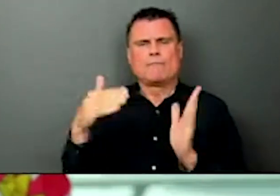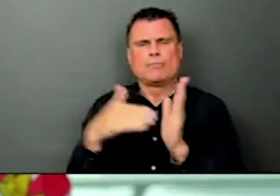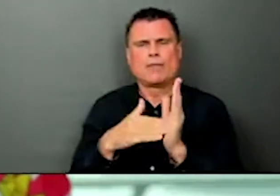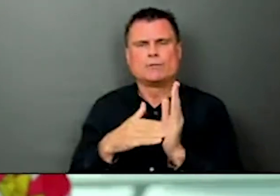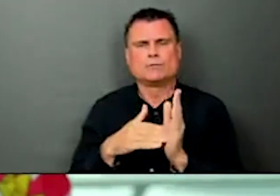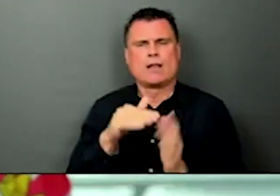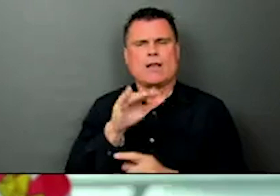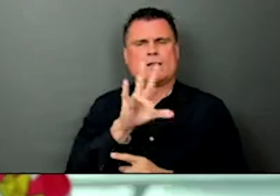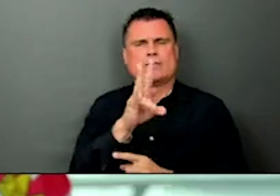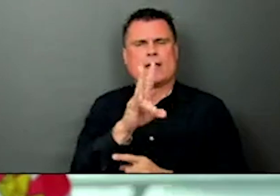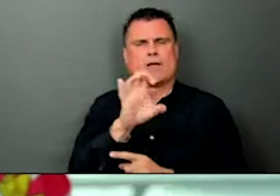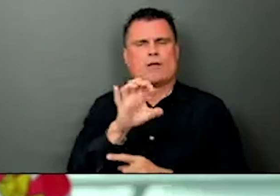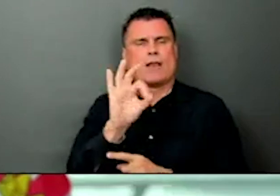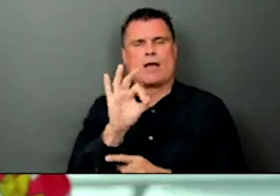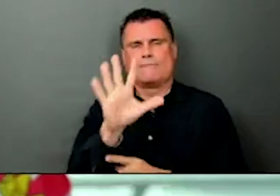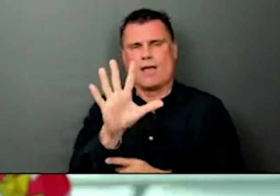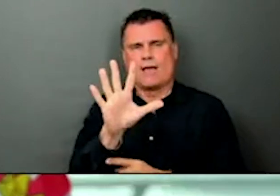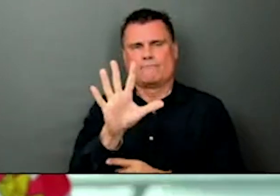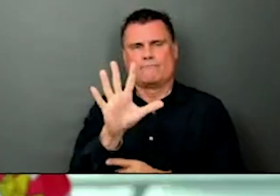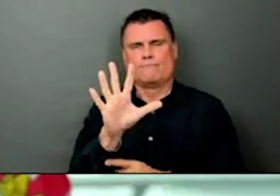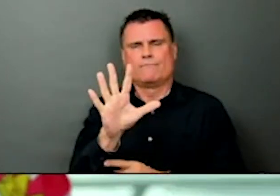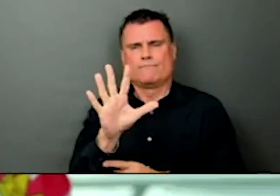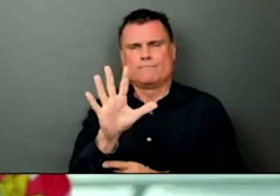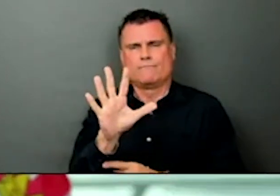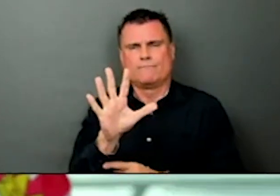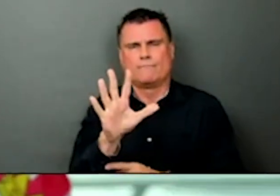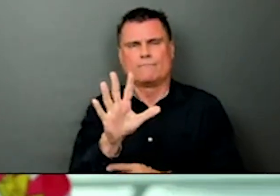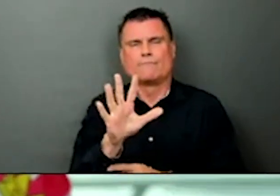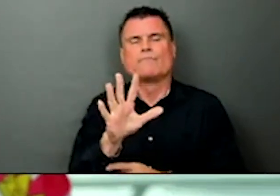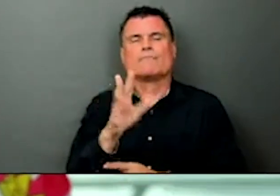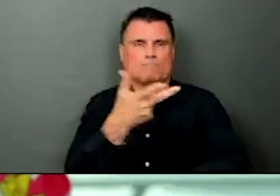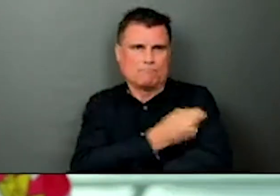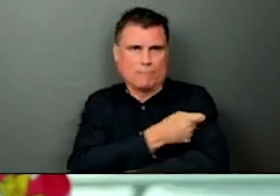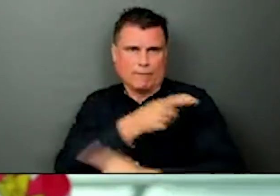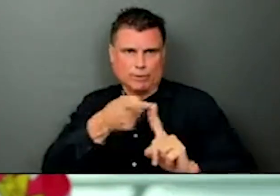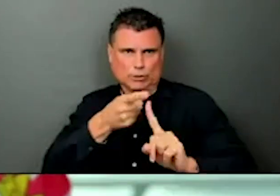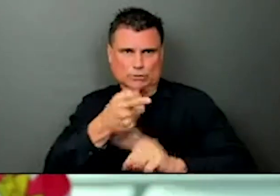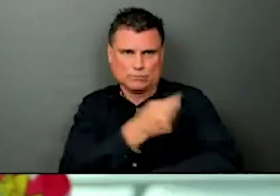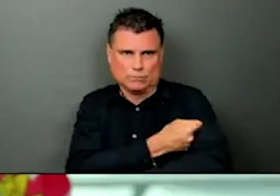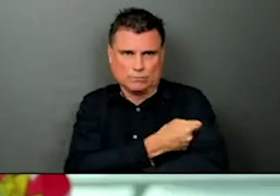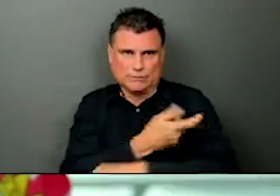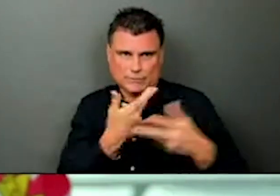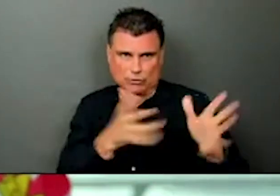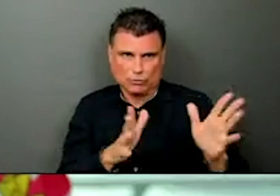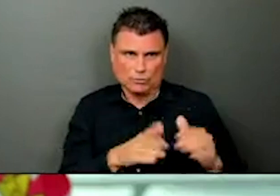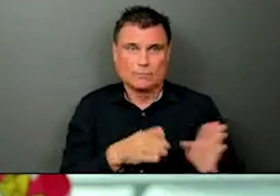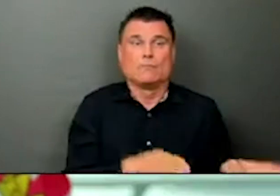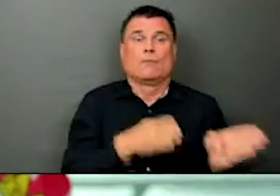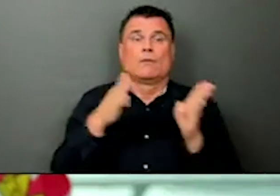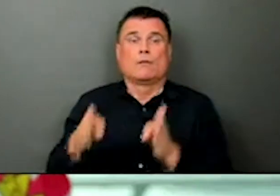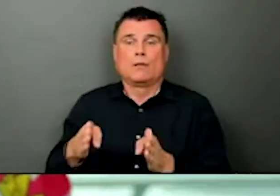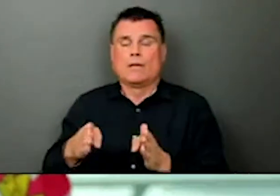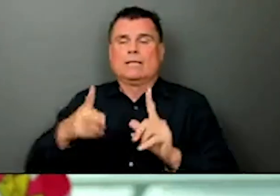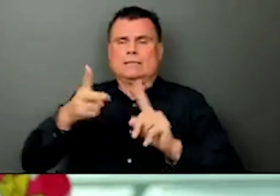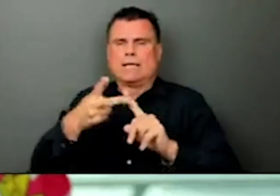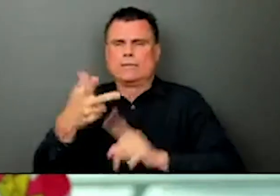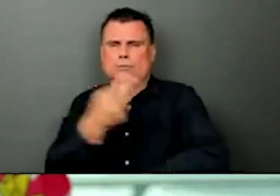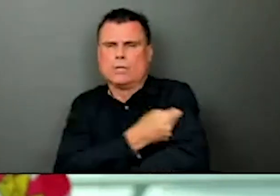administered to people in British Columbia. Of these, 314,246 are second doses.